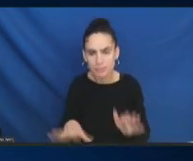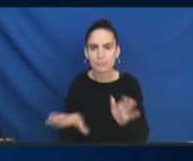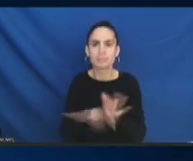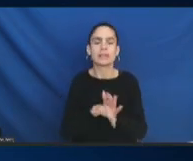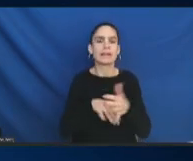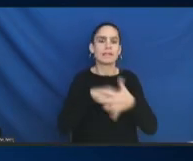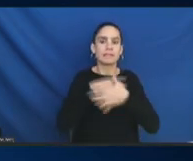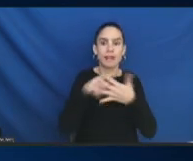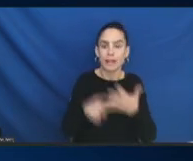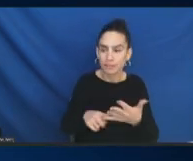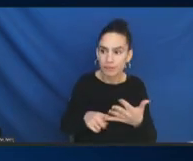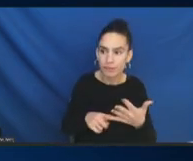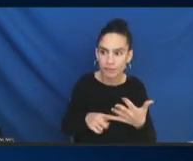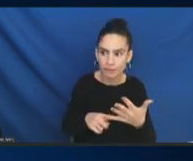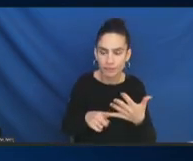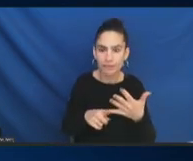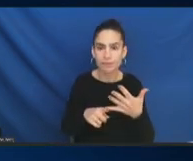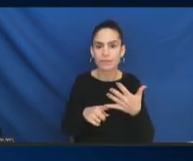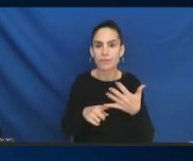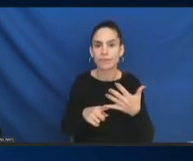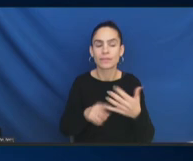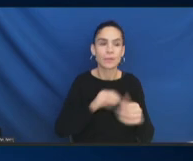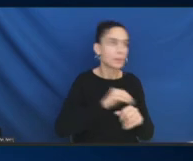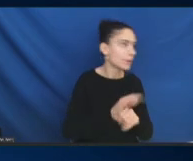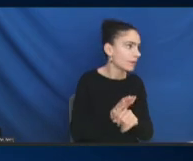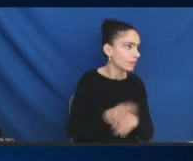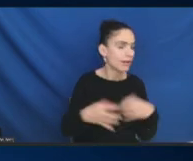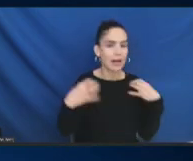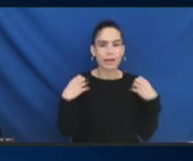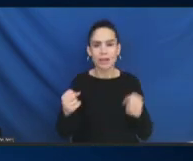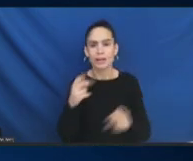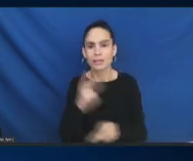COVID and health. Do we want to call it that? Do we want call it something else?